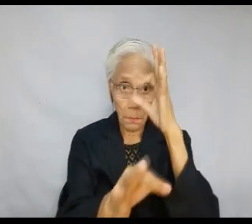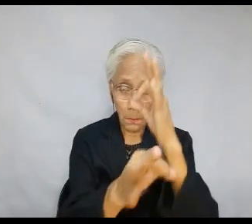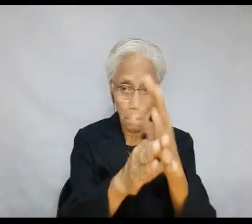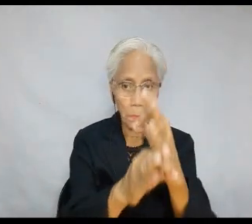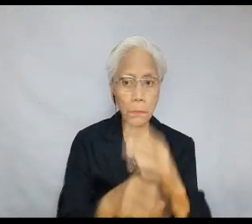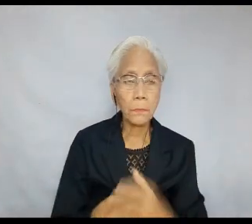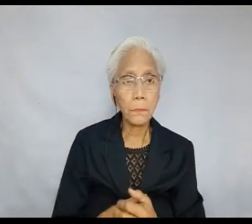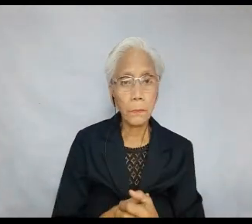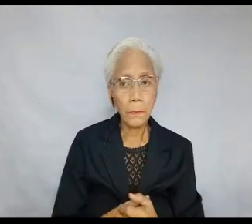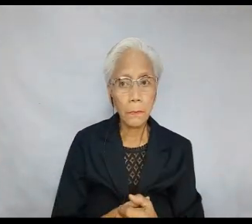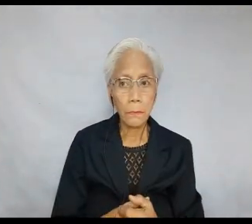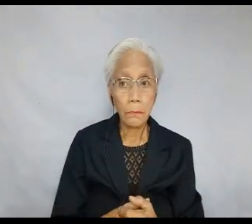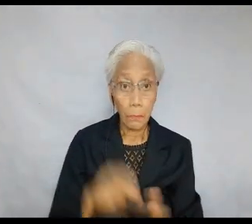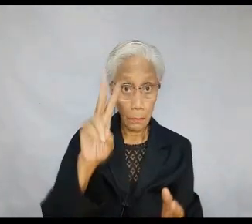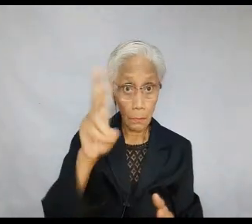you have to take in faith.